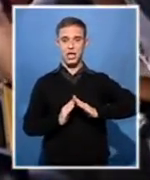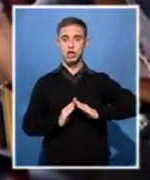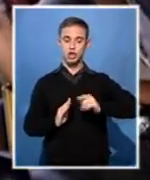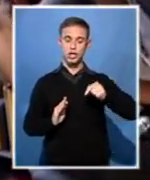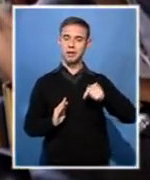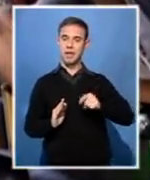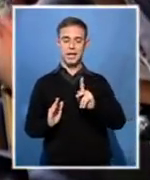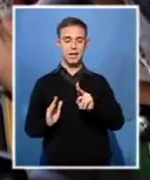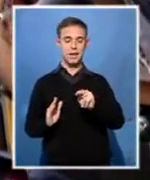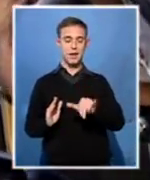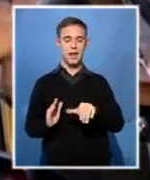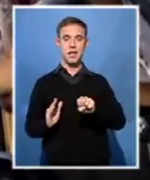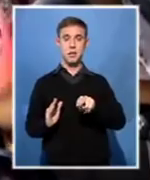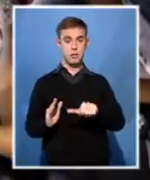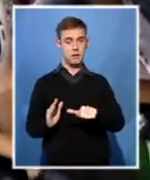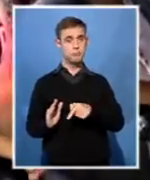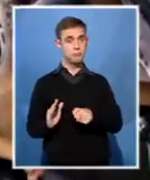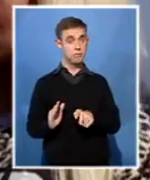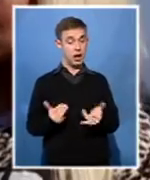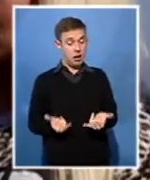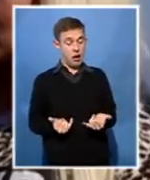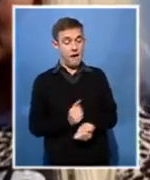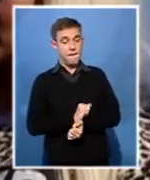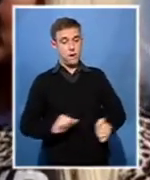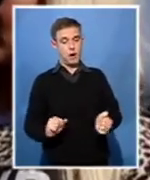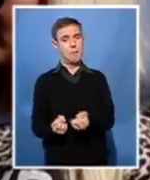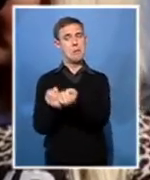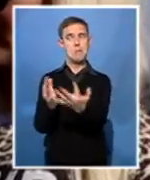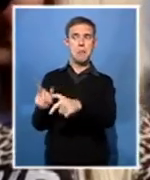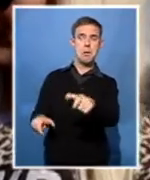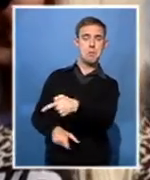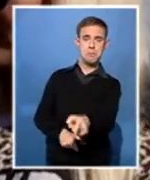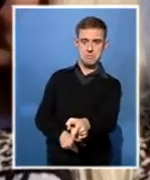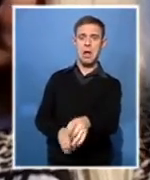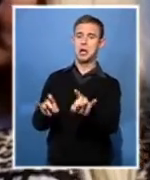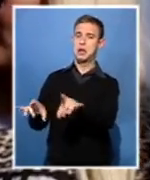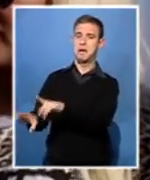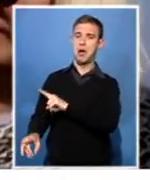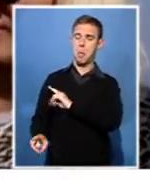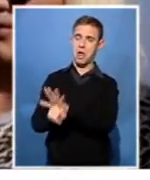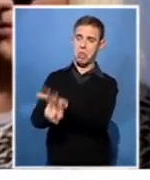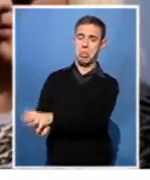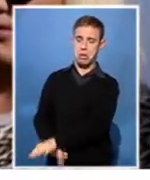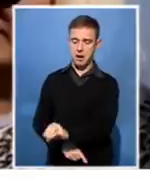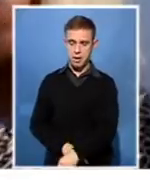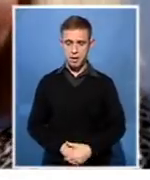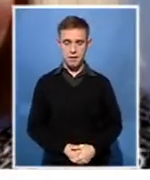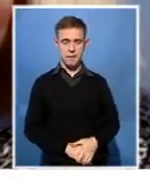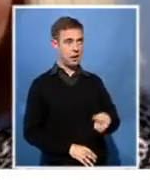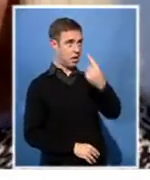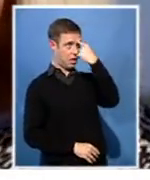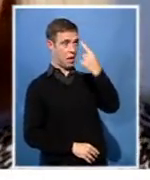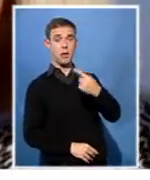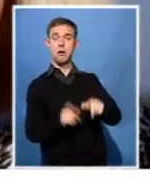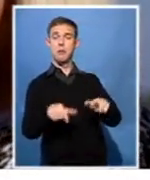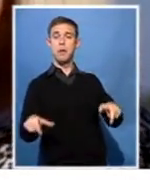still encounter rejection and prejudice. It's not okay to bully and it's not okay because everybody always stands